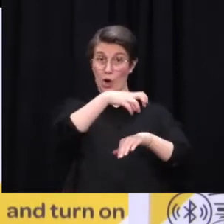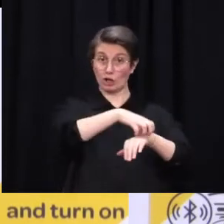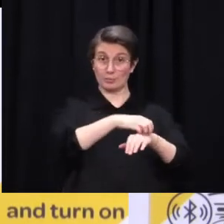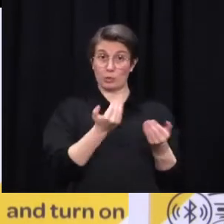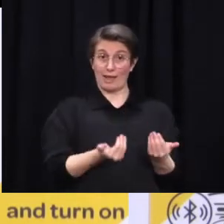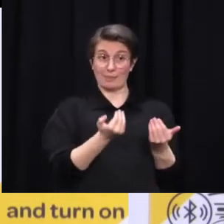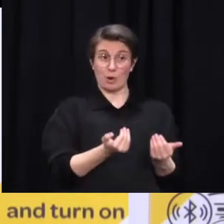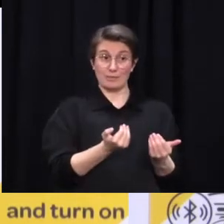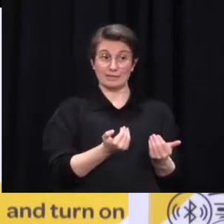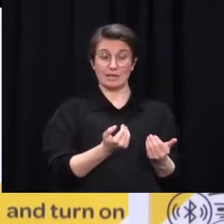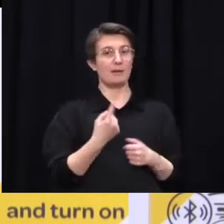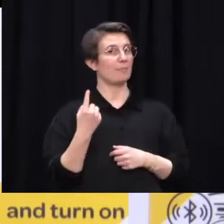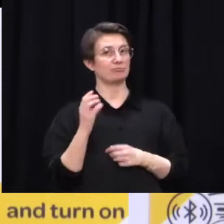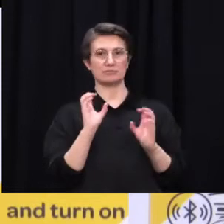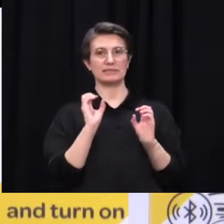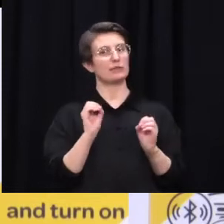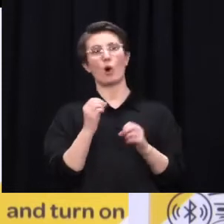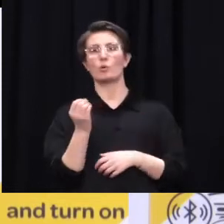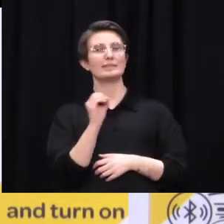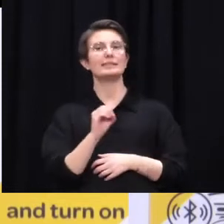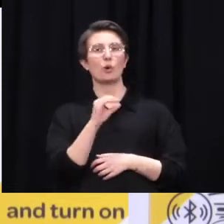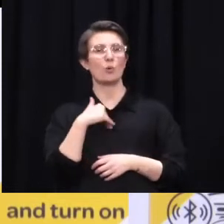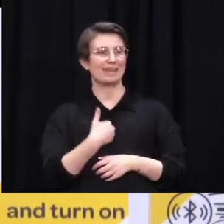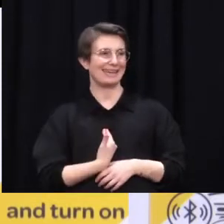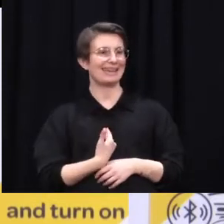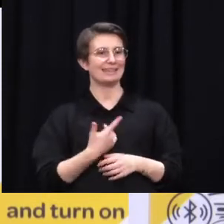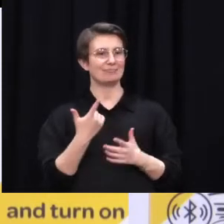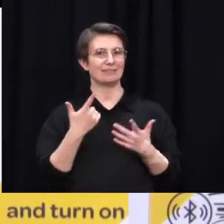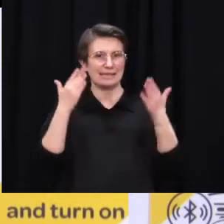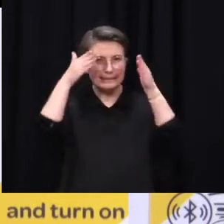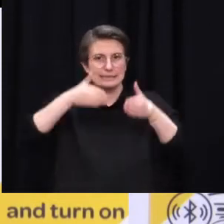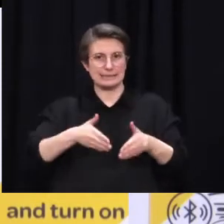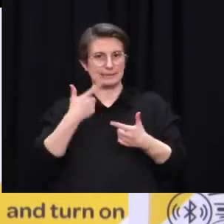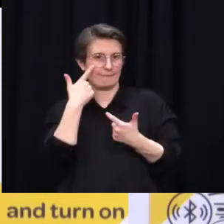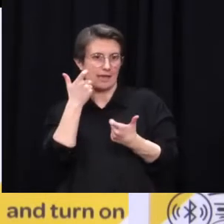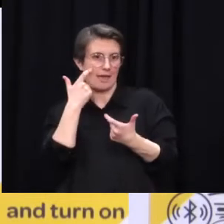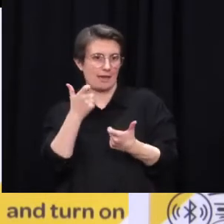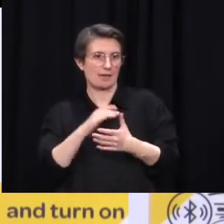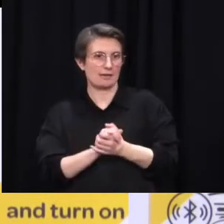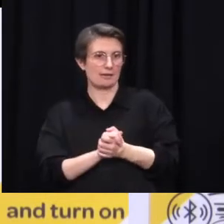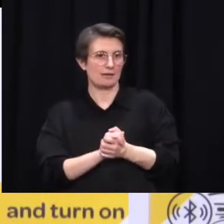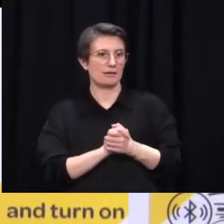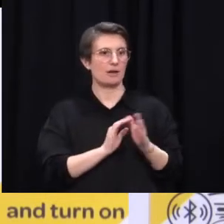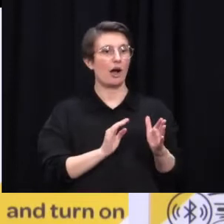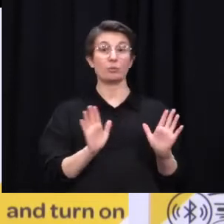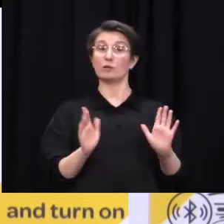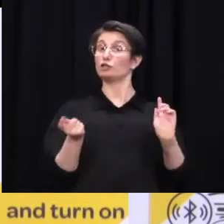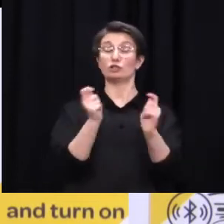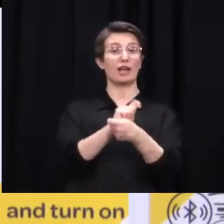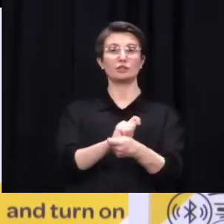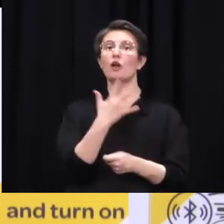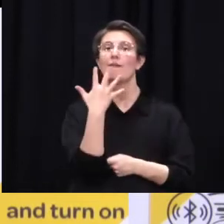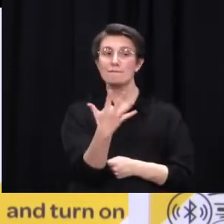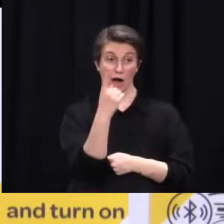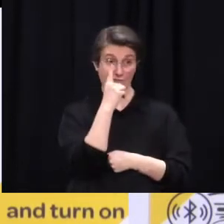Actually, let me give you an update here. Sorry, we have five people, none of whom are in ICU. And Minister